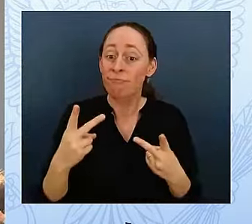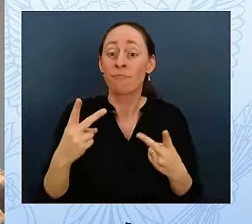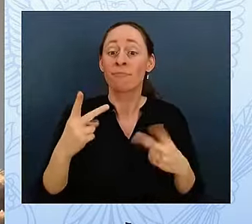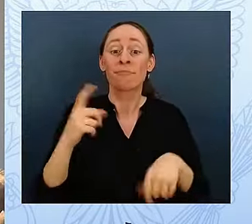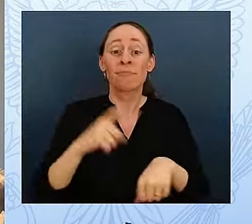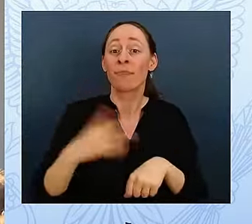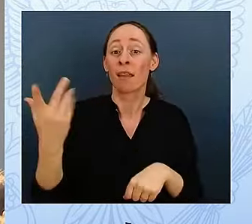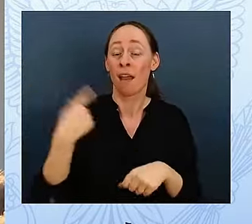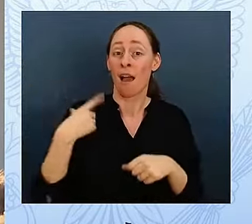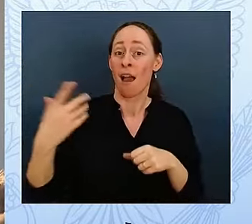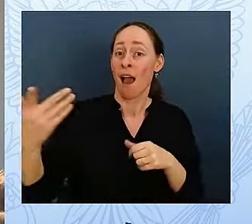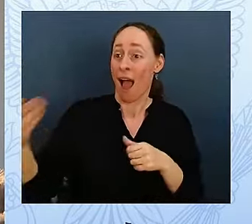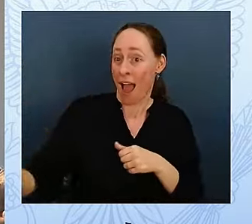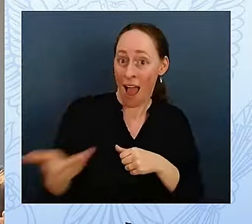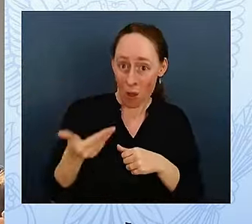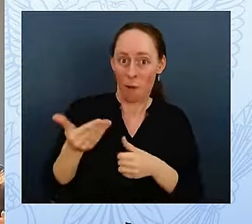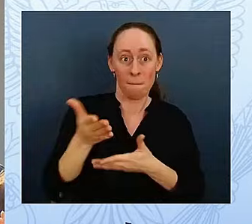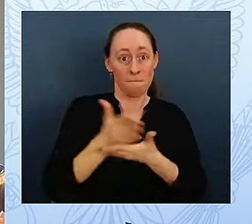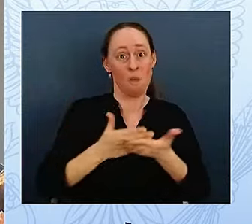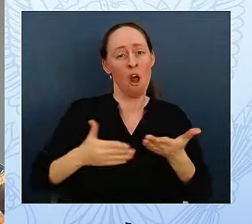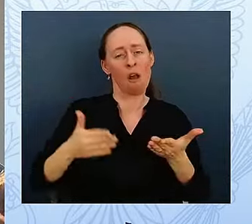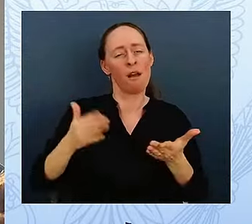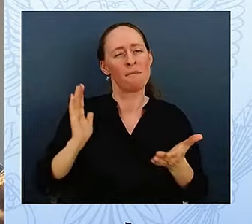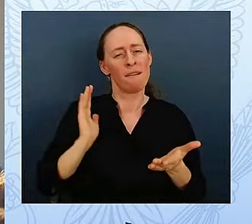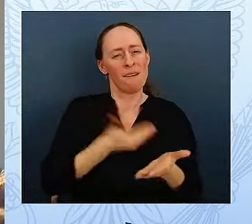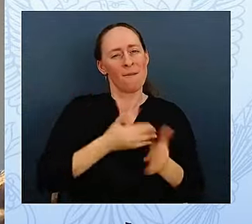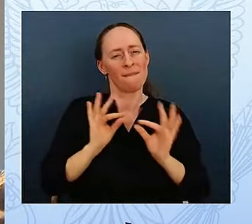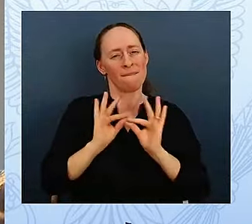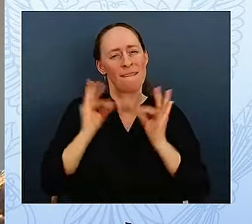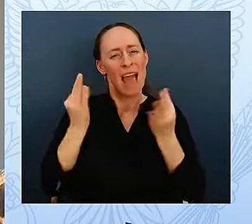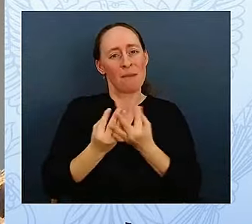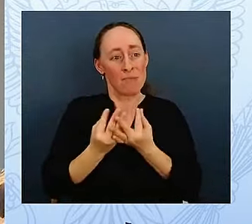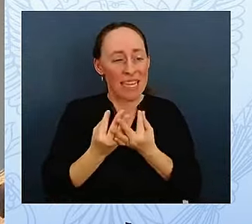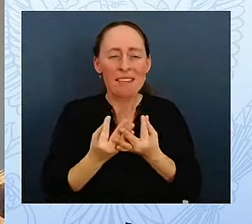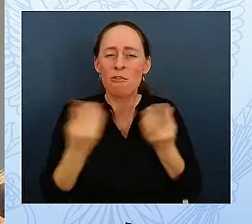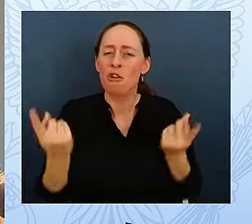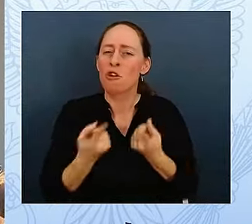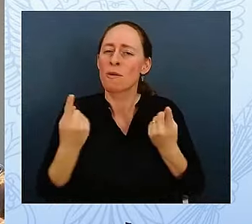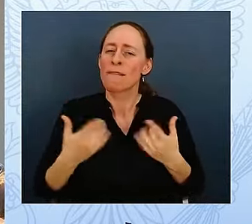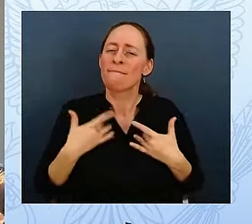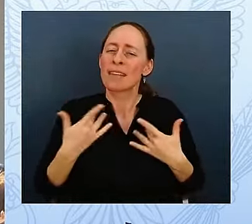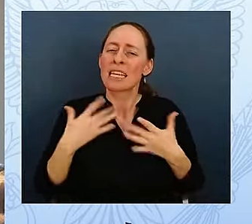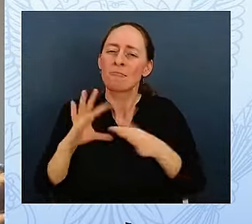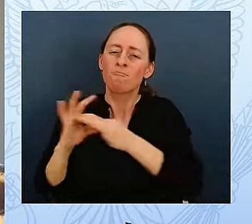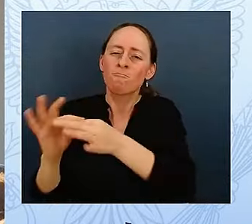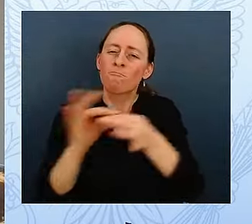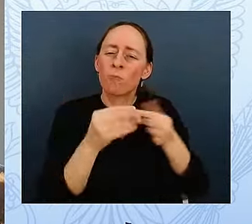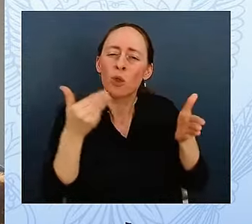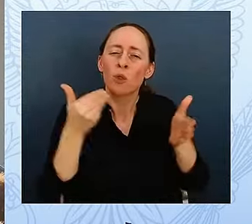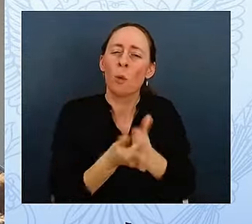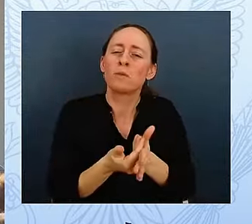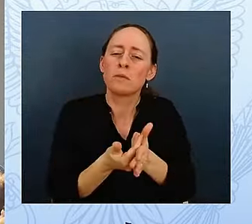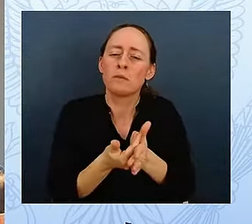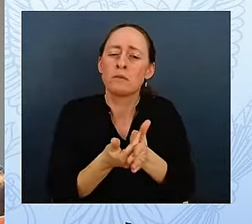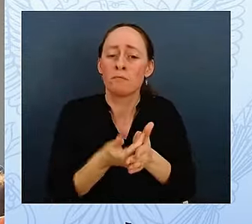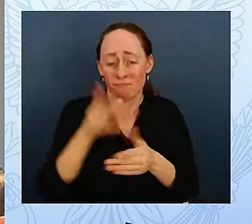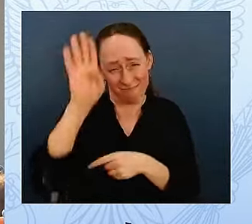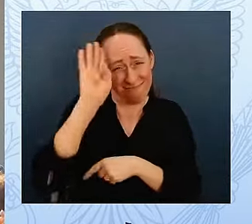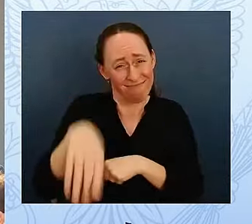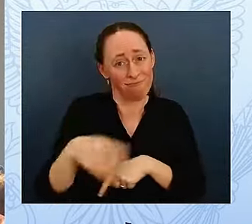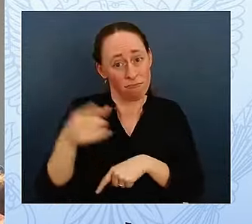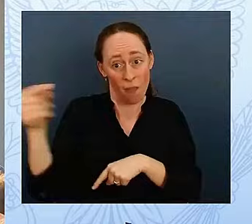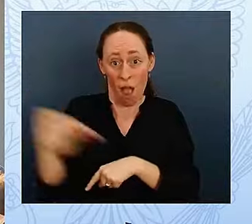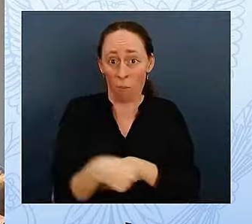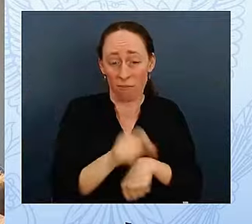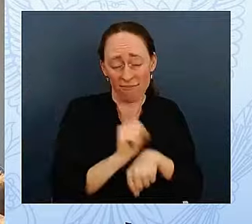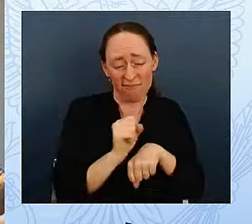Yes, the work is hard and the days are long. And yes, there are times when the weight of all we have